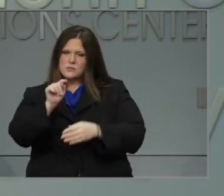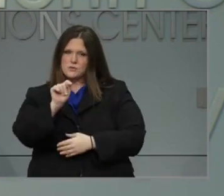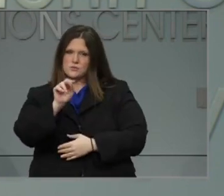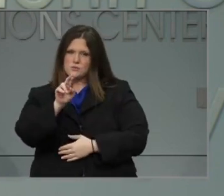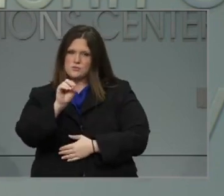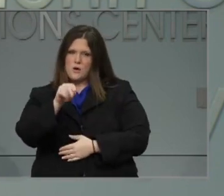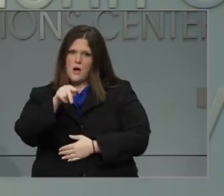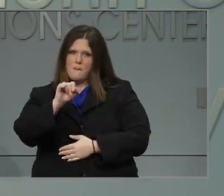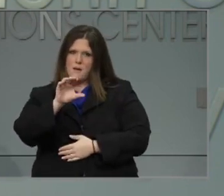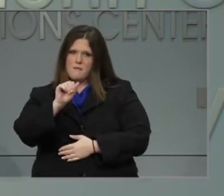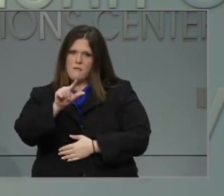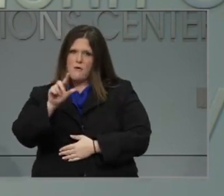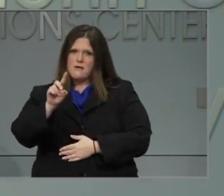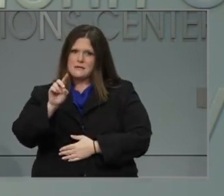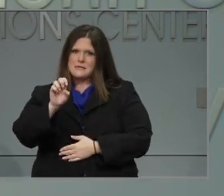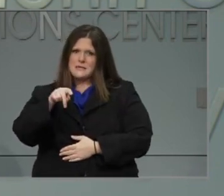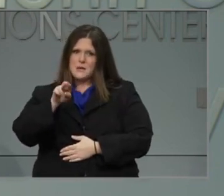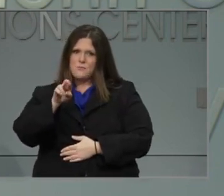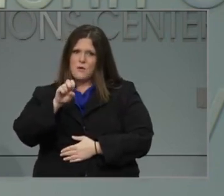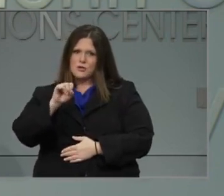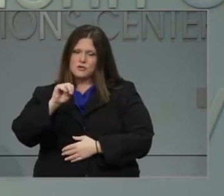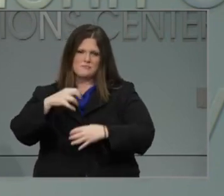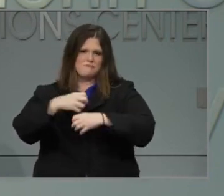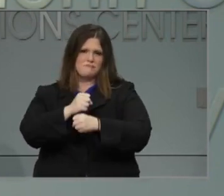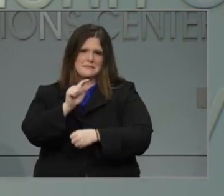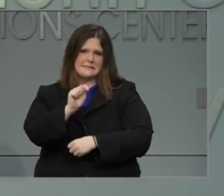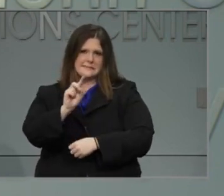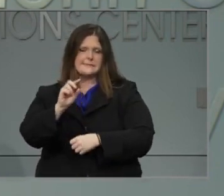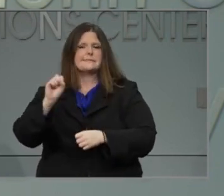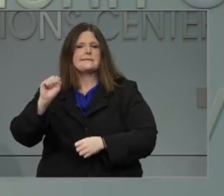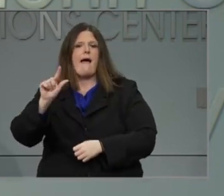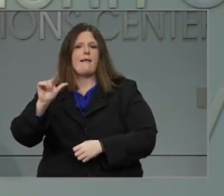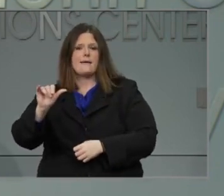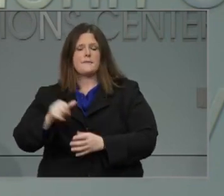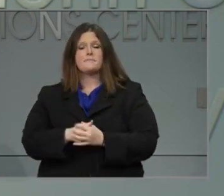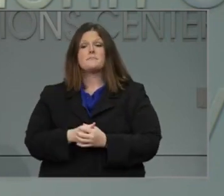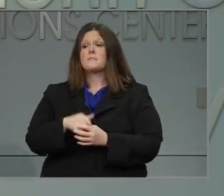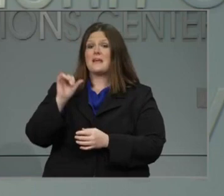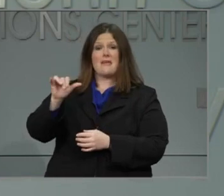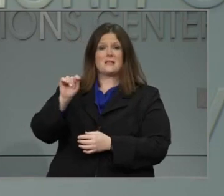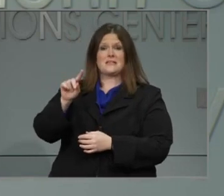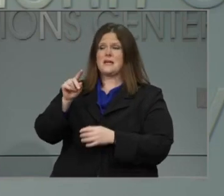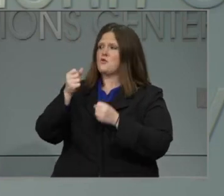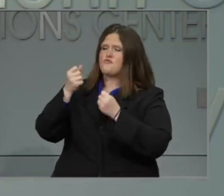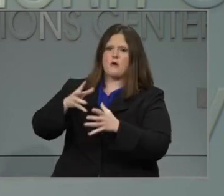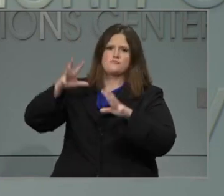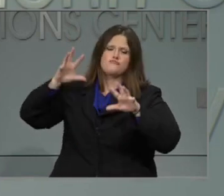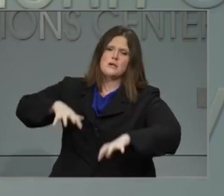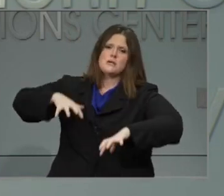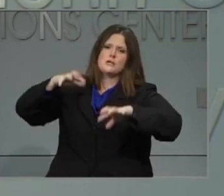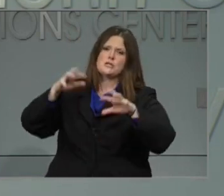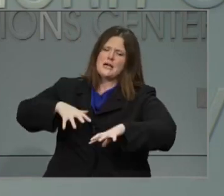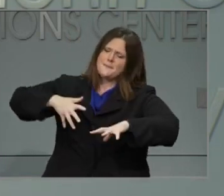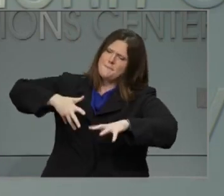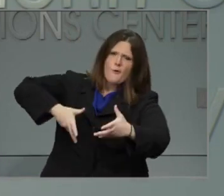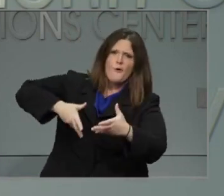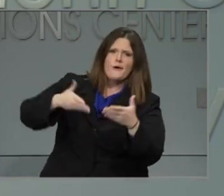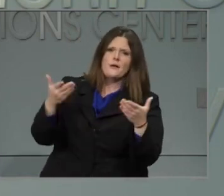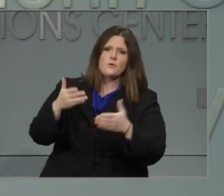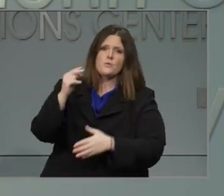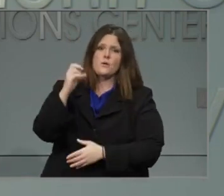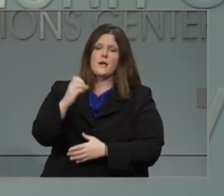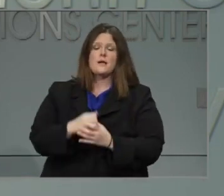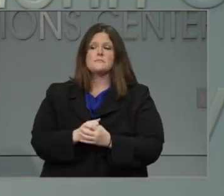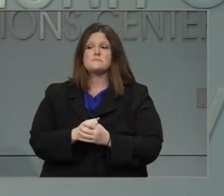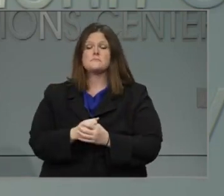Sally. The rains from Tropical Depression Sally are now falling across North Carolina. Almost all of the